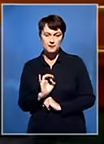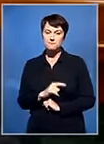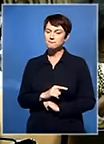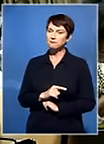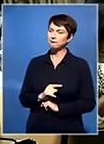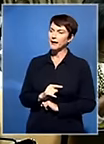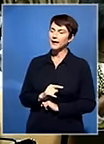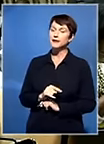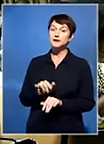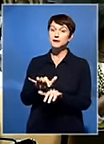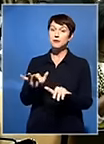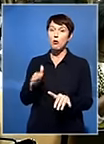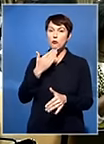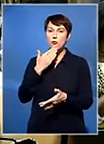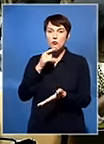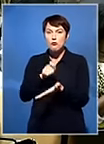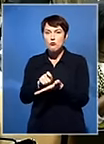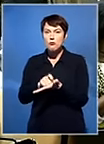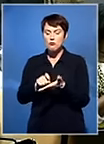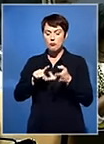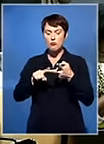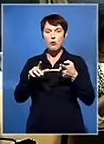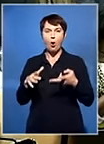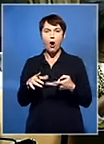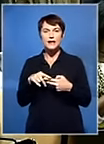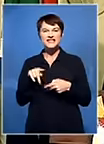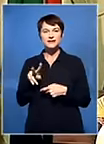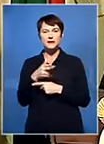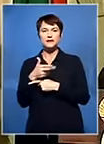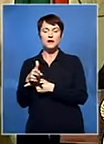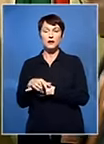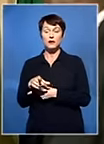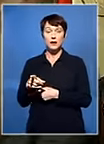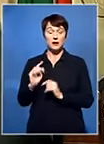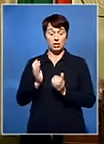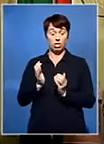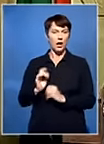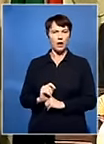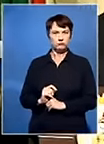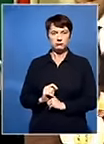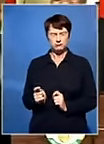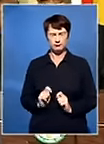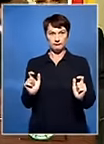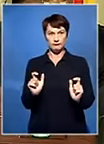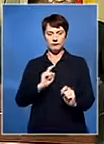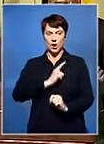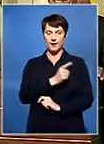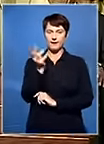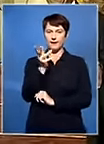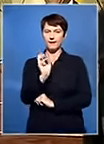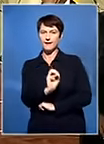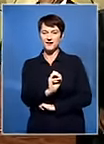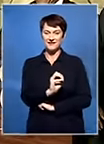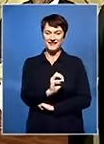But journalists, of course, neither sleep nor slumber when he talks. This time, though, his